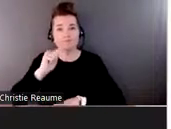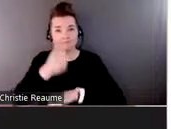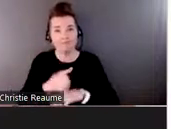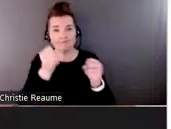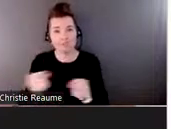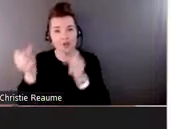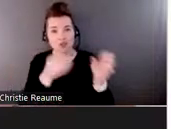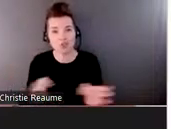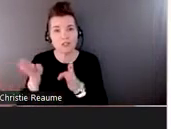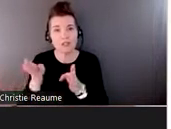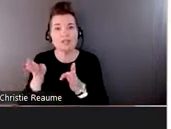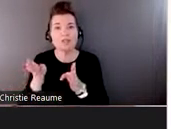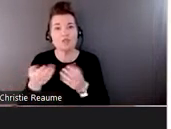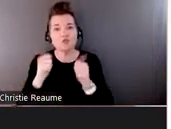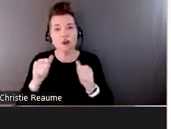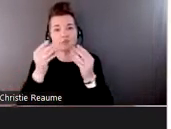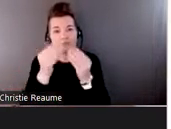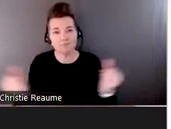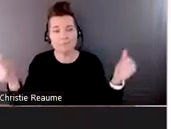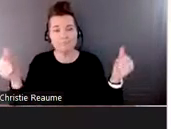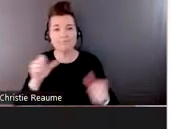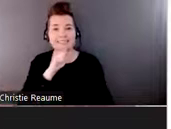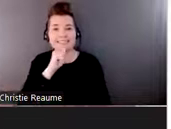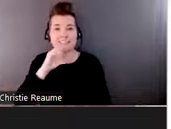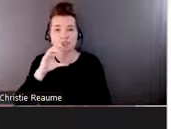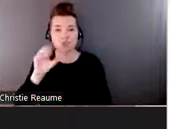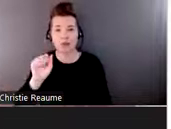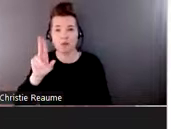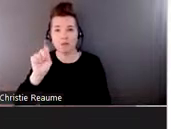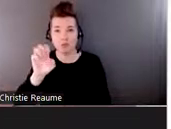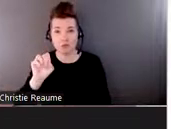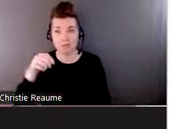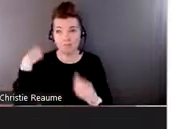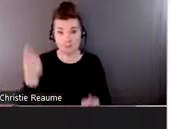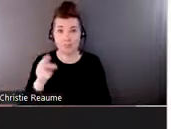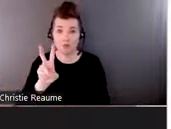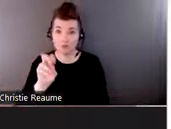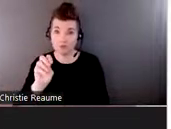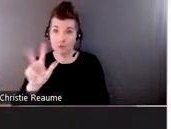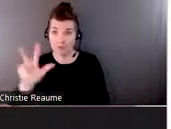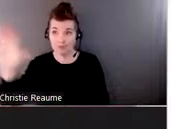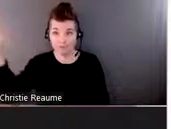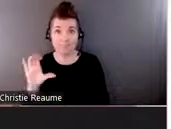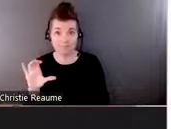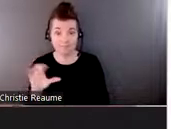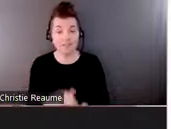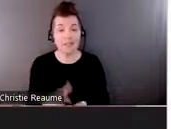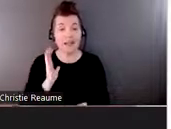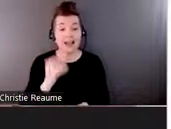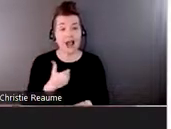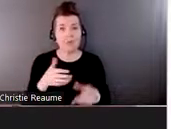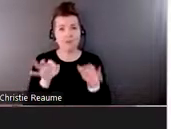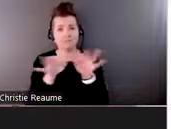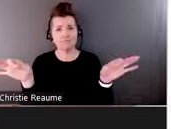we've been doing this since 2003. And our tagline, which is very relevant and